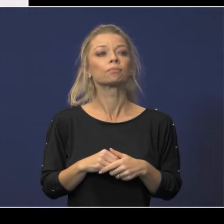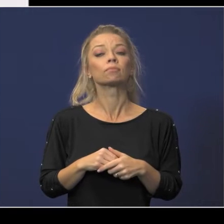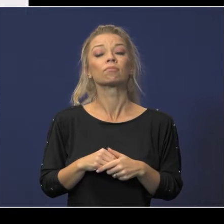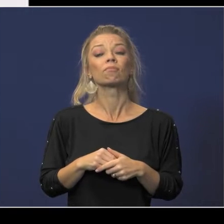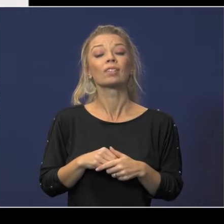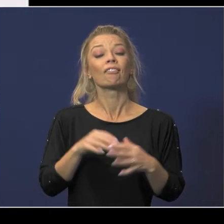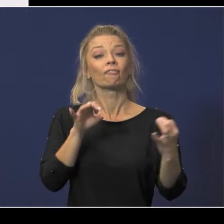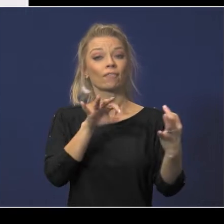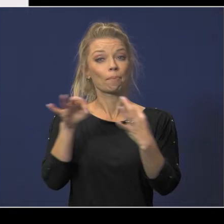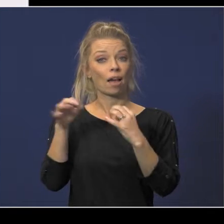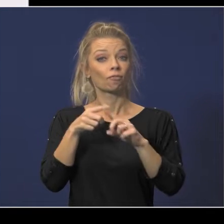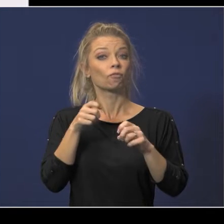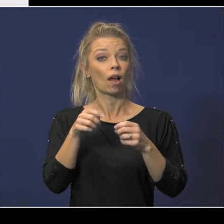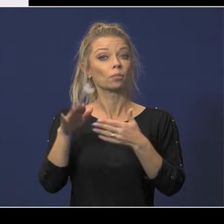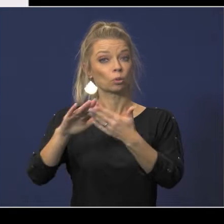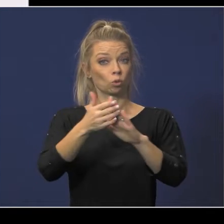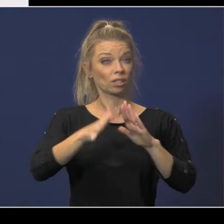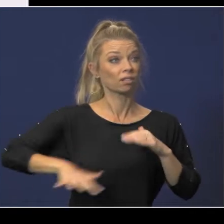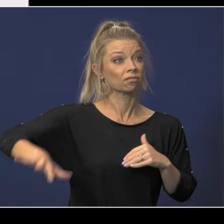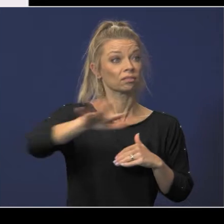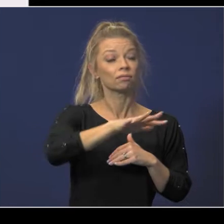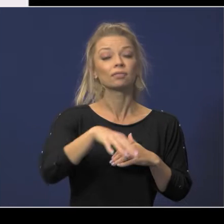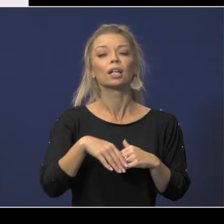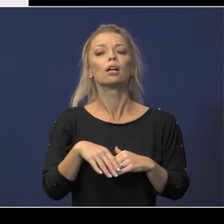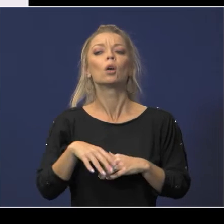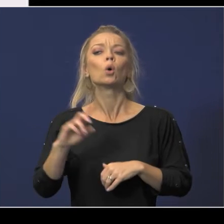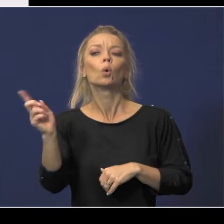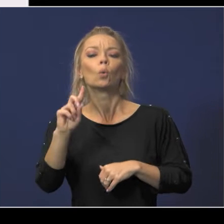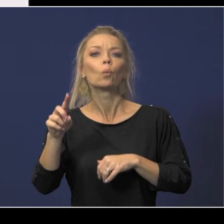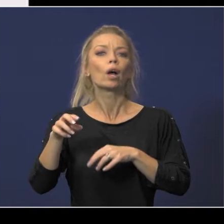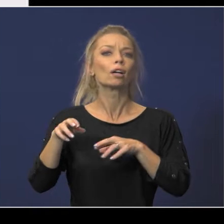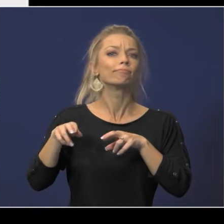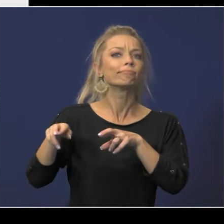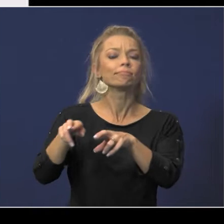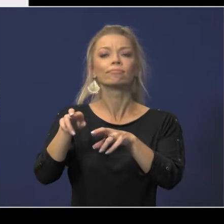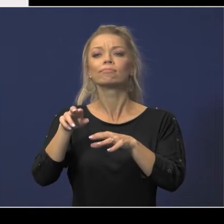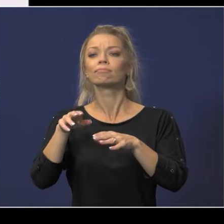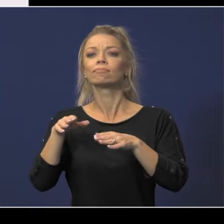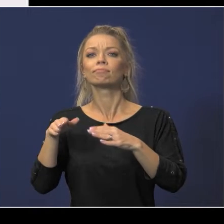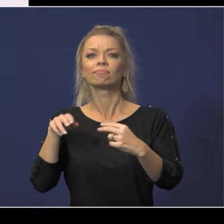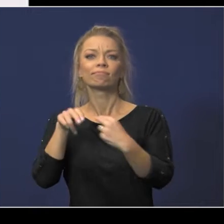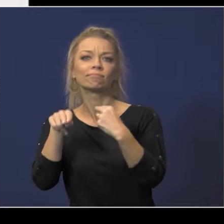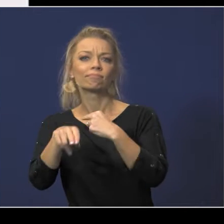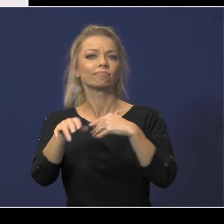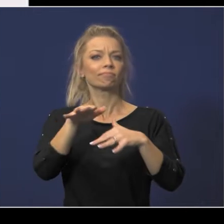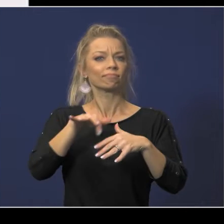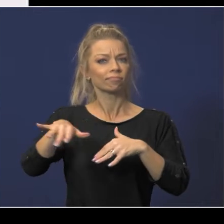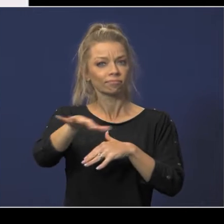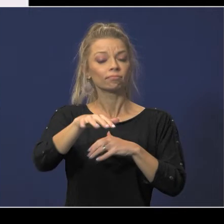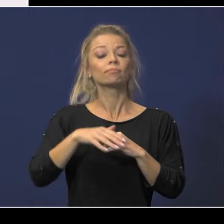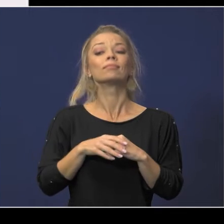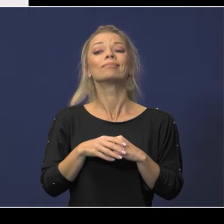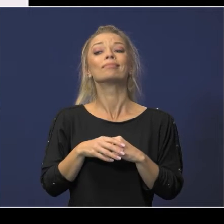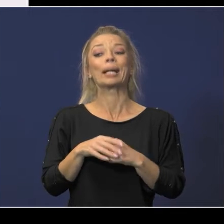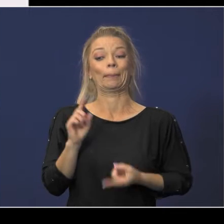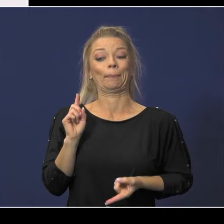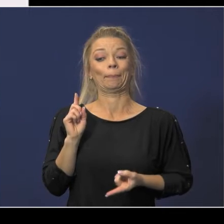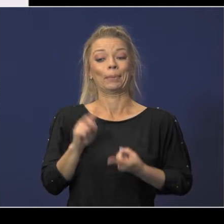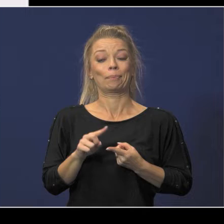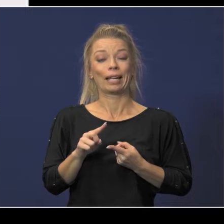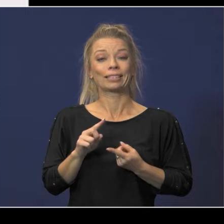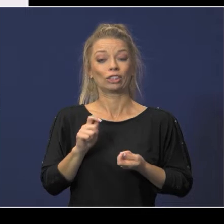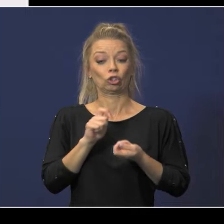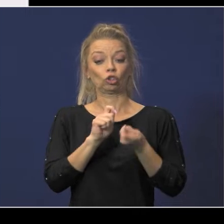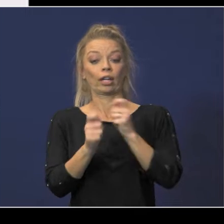community location of thoroughfares creeks easements and other structures minimizing changes and school capacities